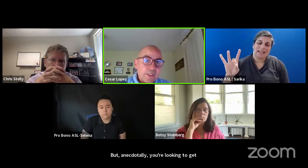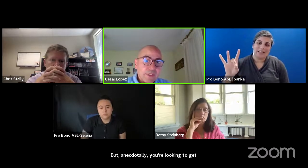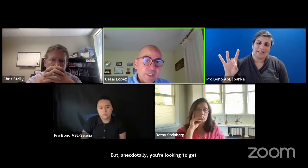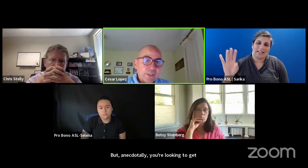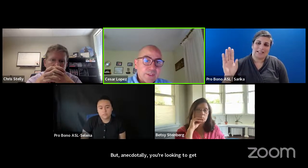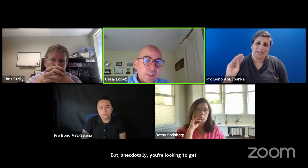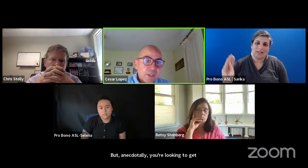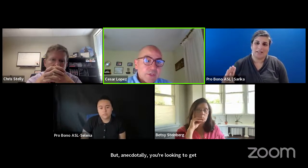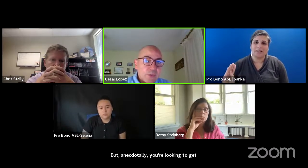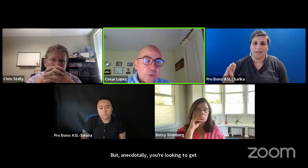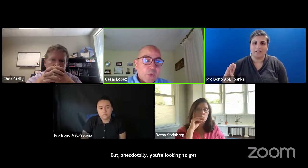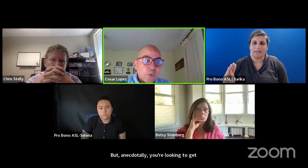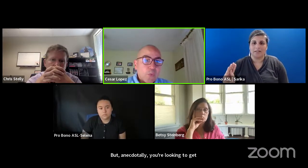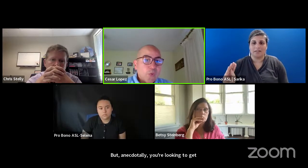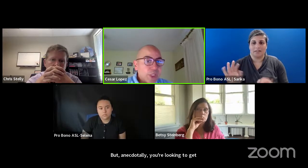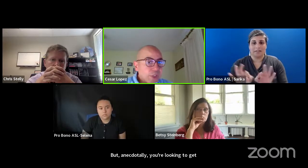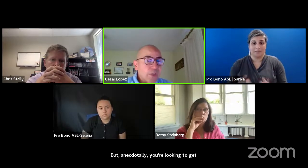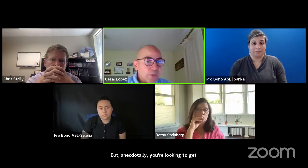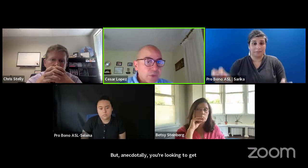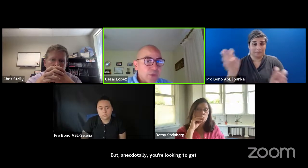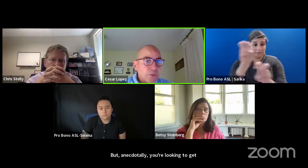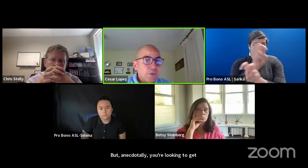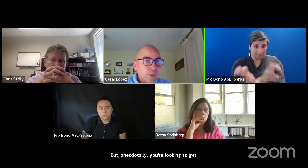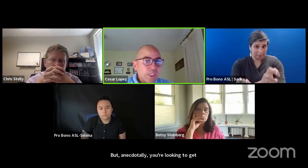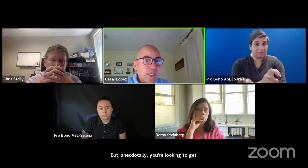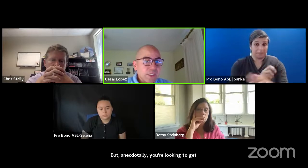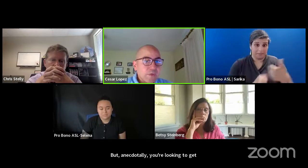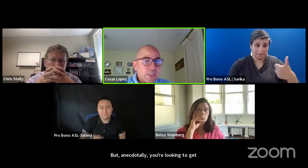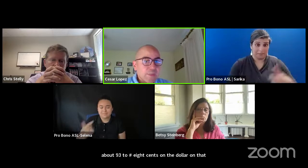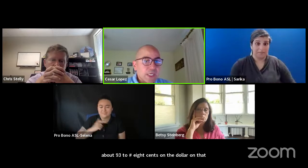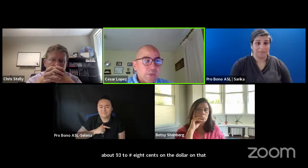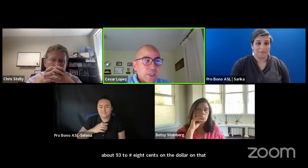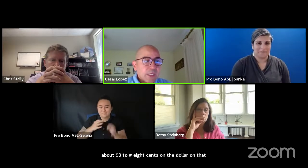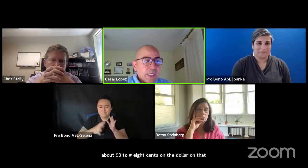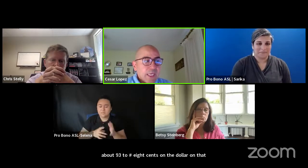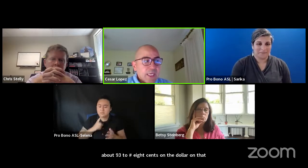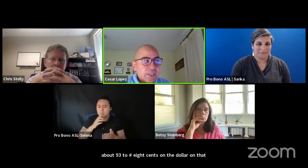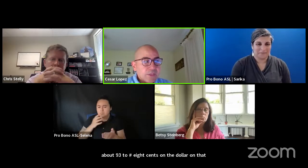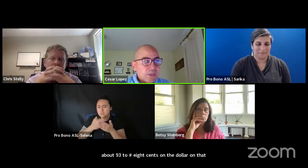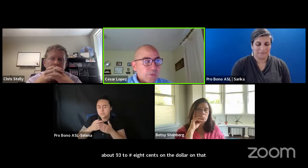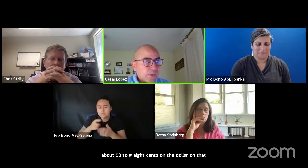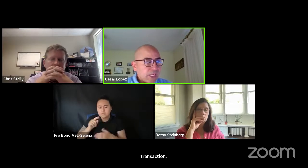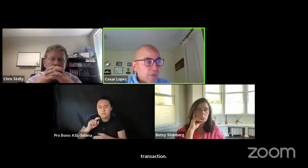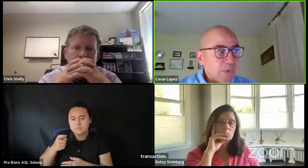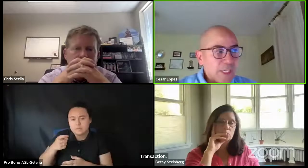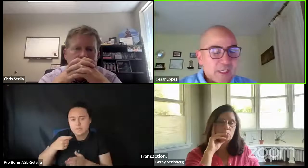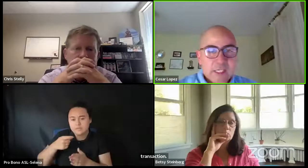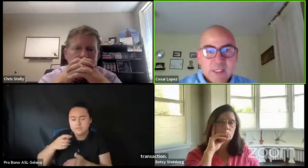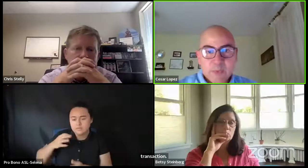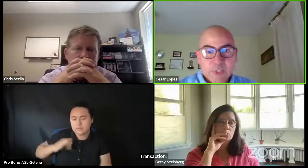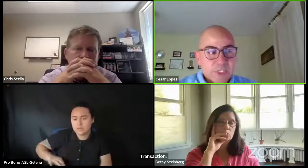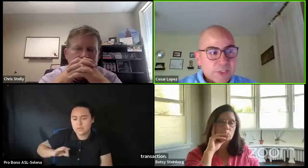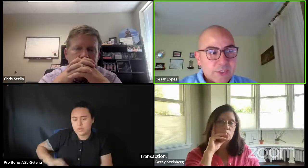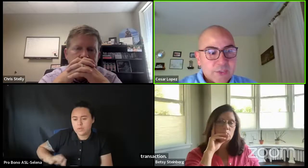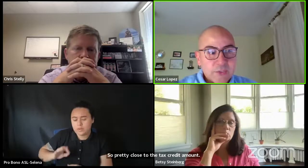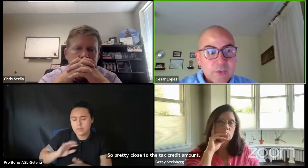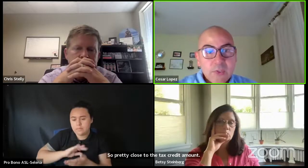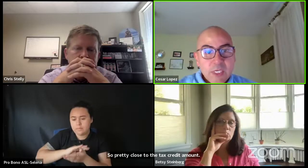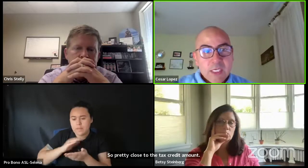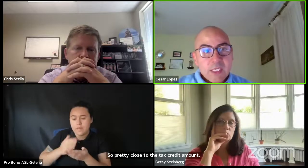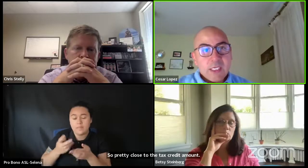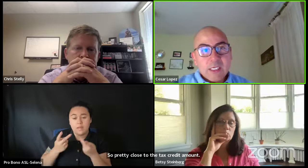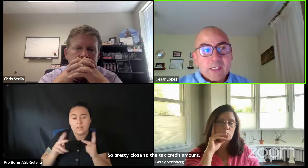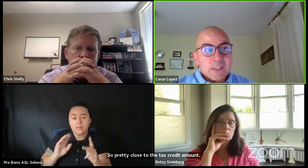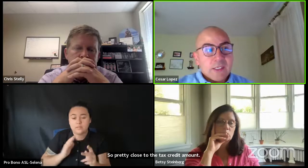on that transaction. So pretty close to the tax credit amount. And so then what that allows the production to